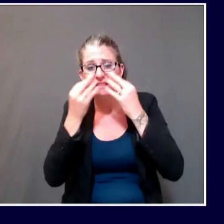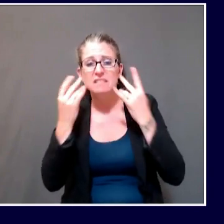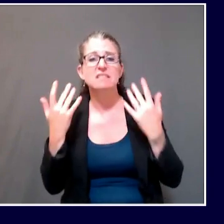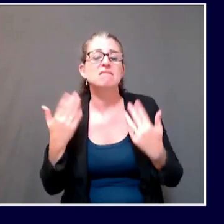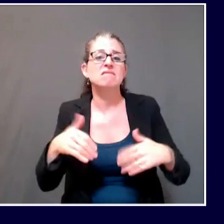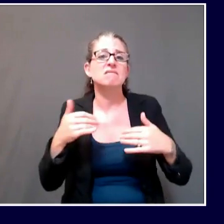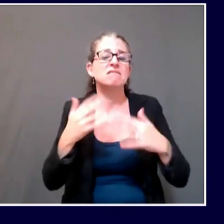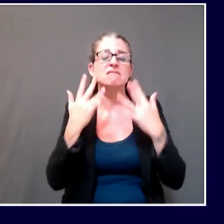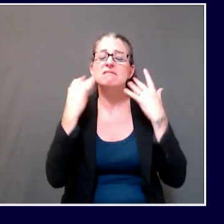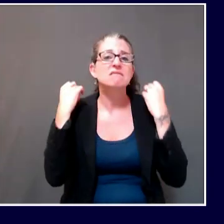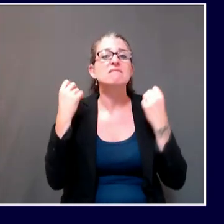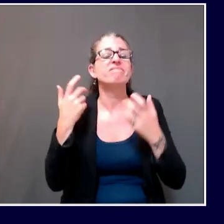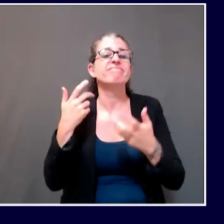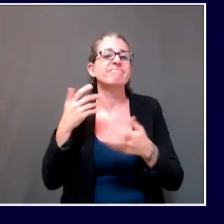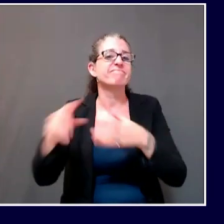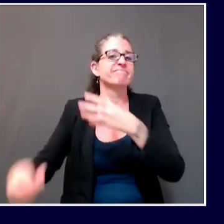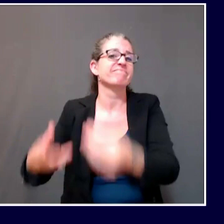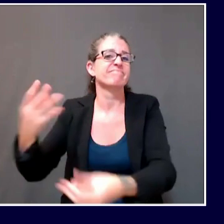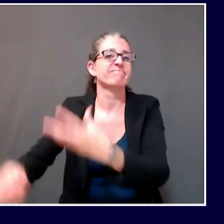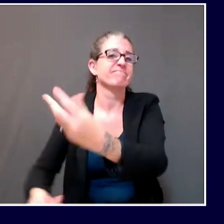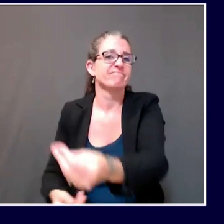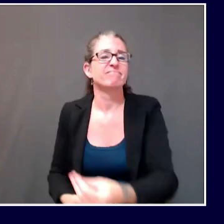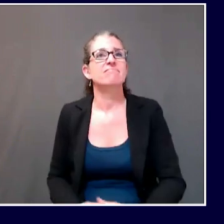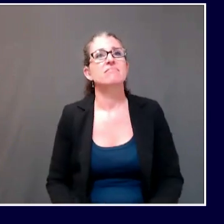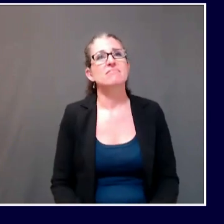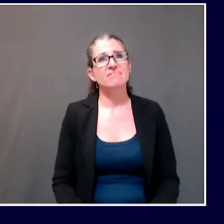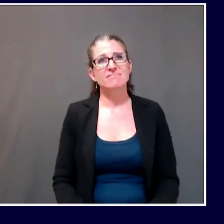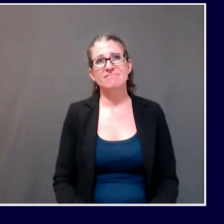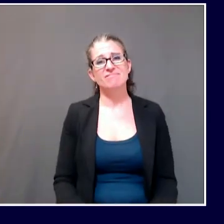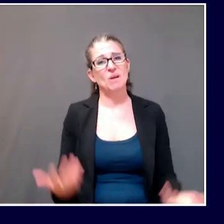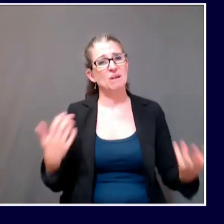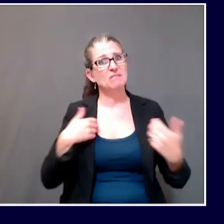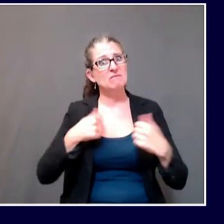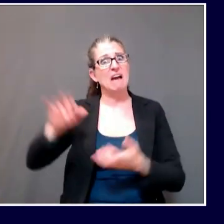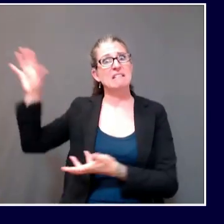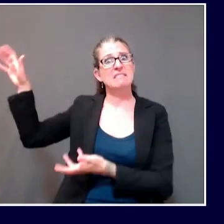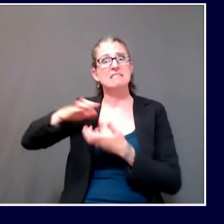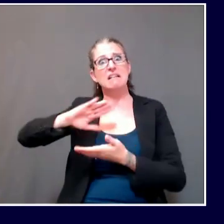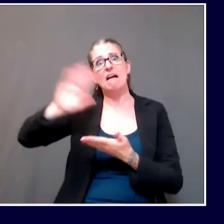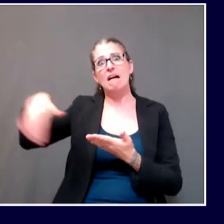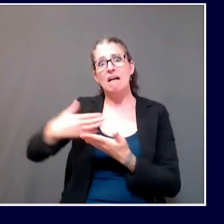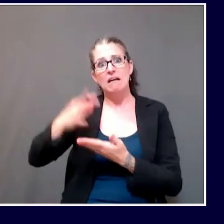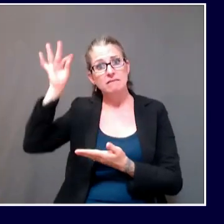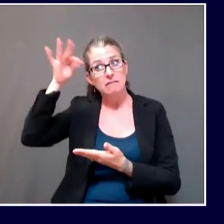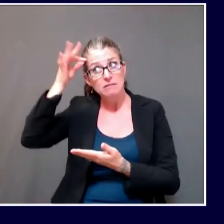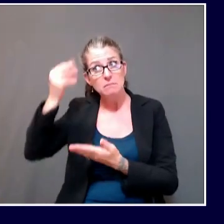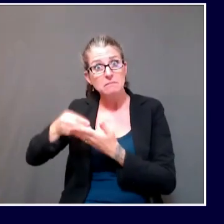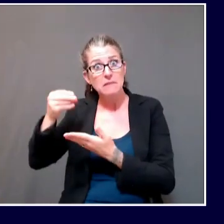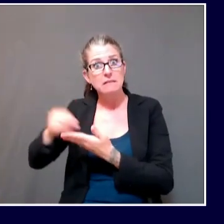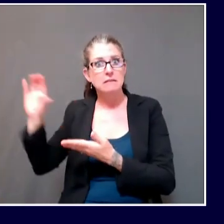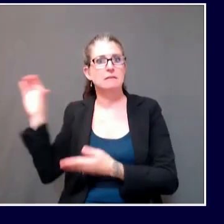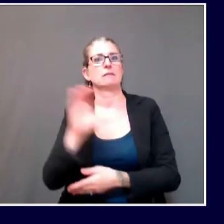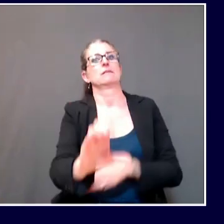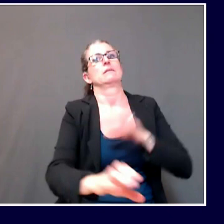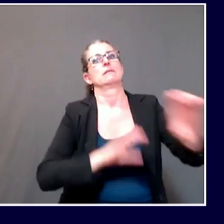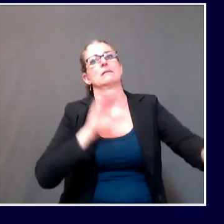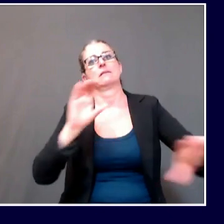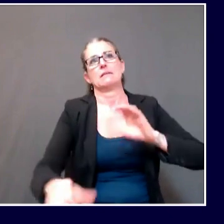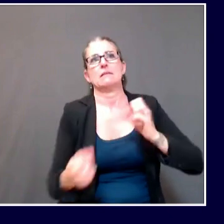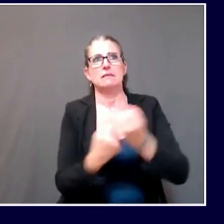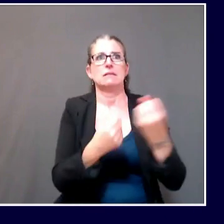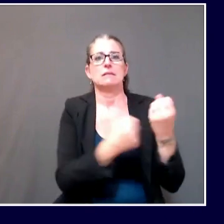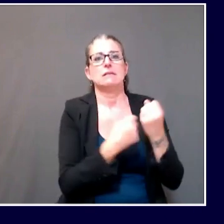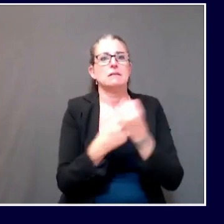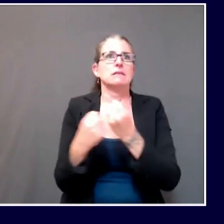of all our families across the state of Maine. When you talk about cuts, I think we're really talking about curtailments, which is a